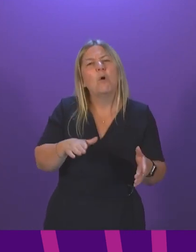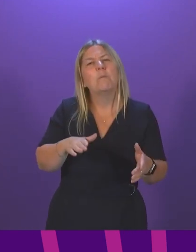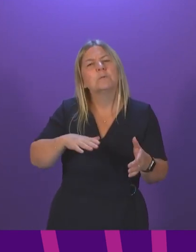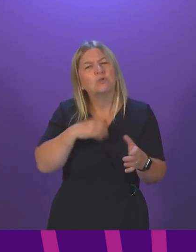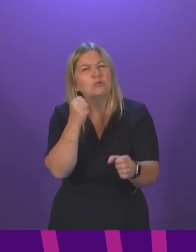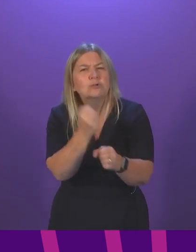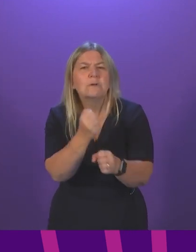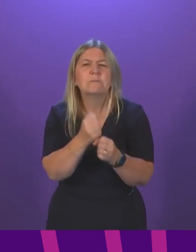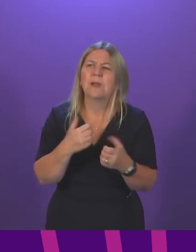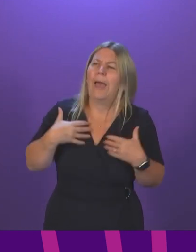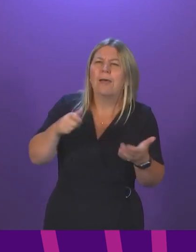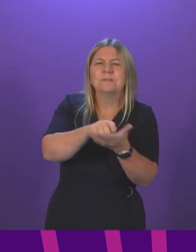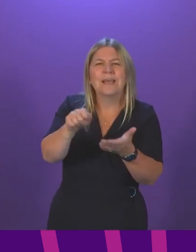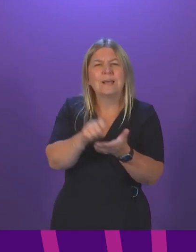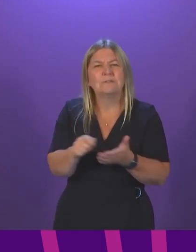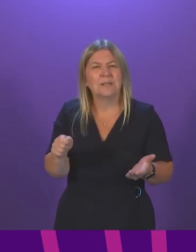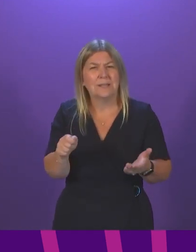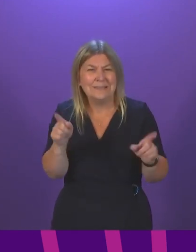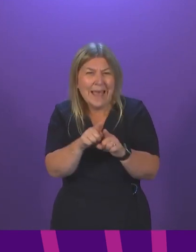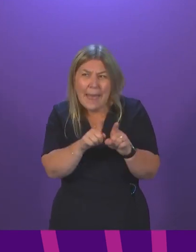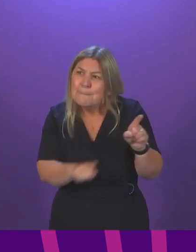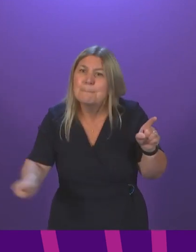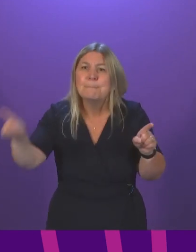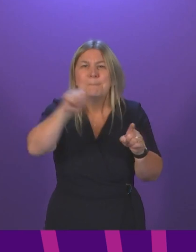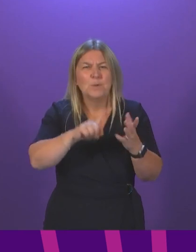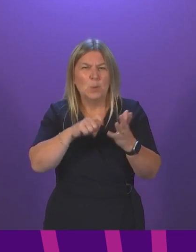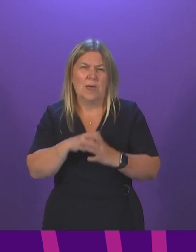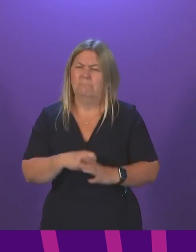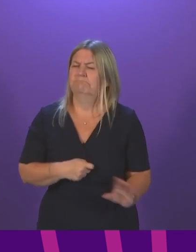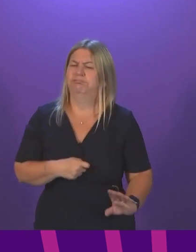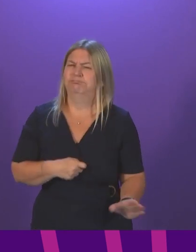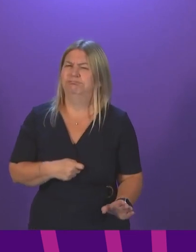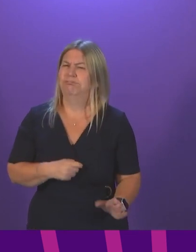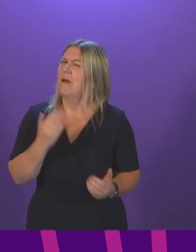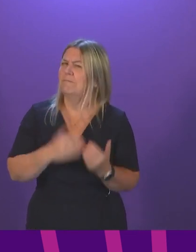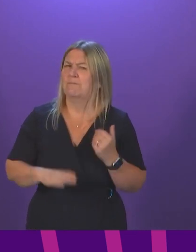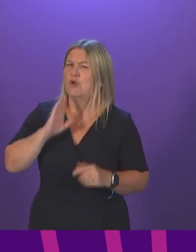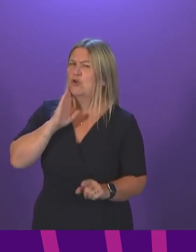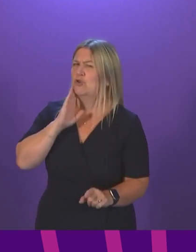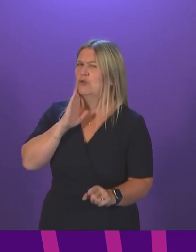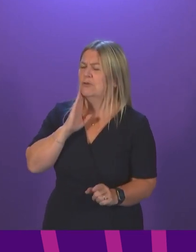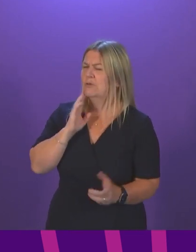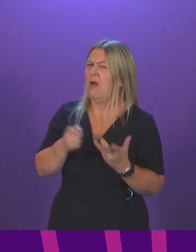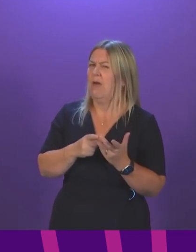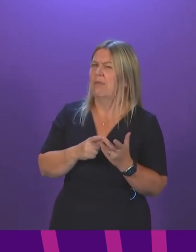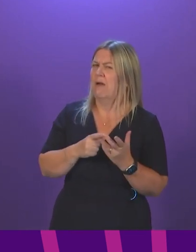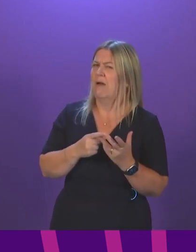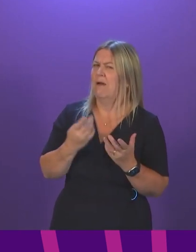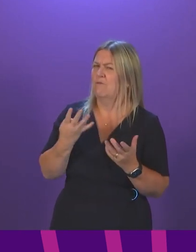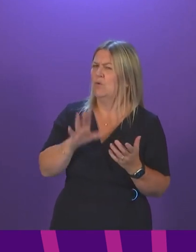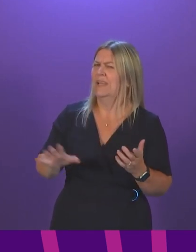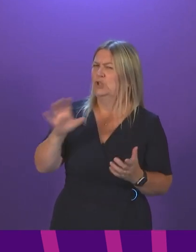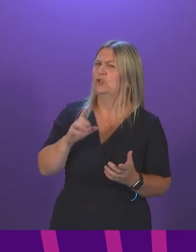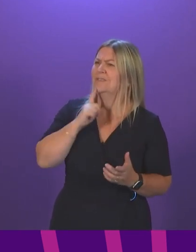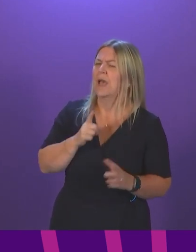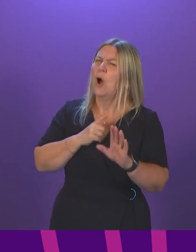Government's Health Secretary are the same we are hearing elsewhere in the United Kingdom. I have heard no one else in the United Kingdom telling people to